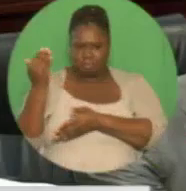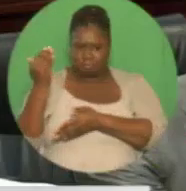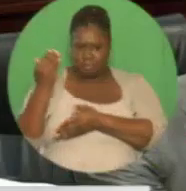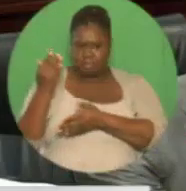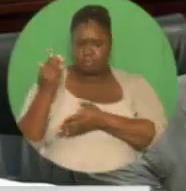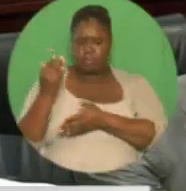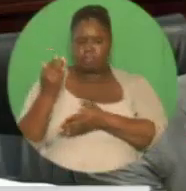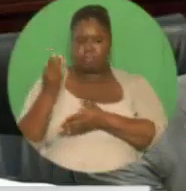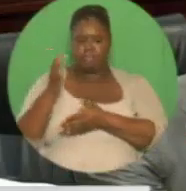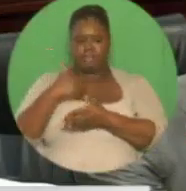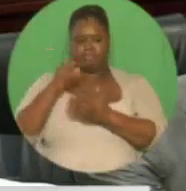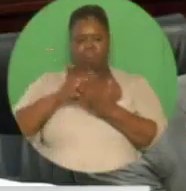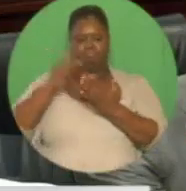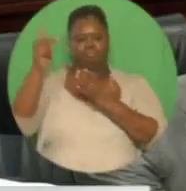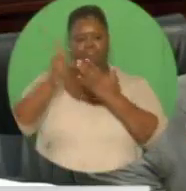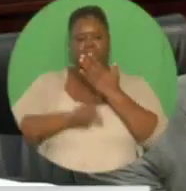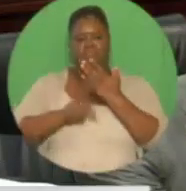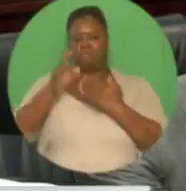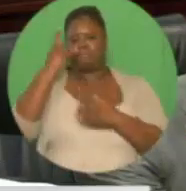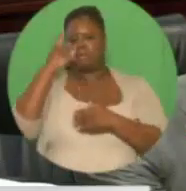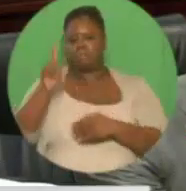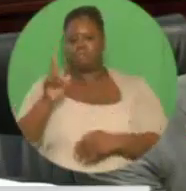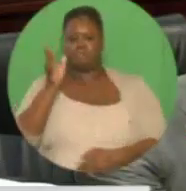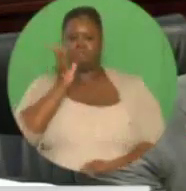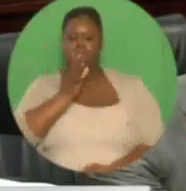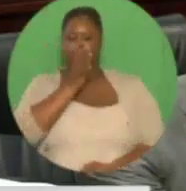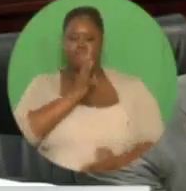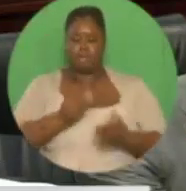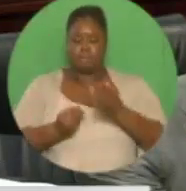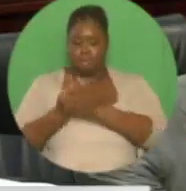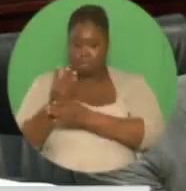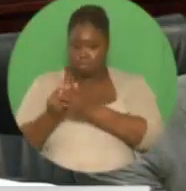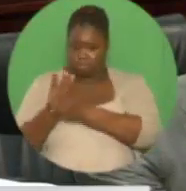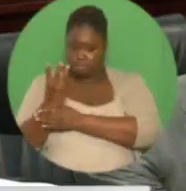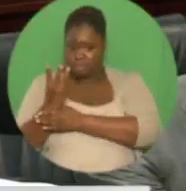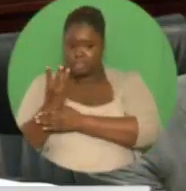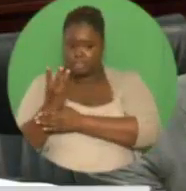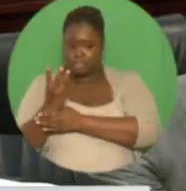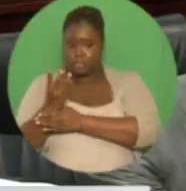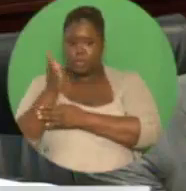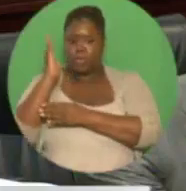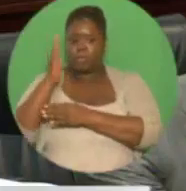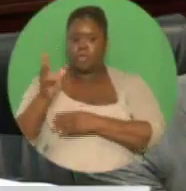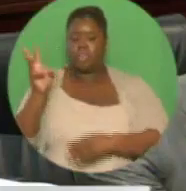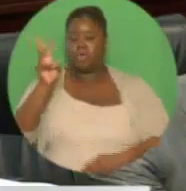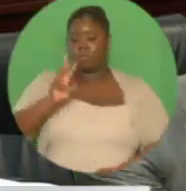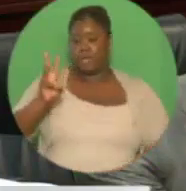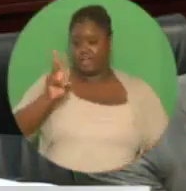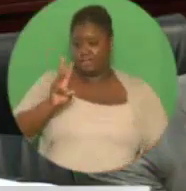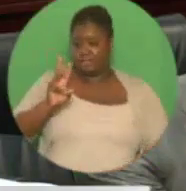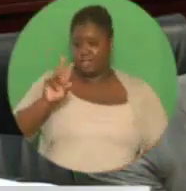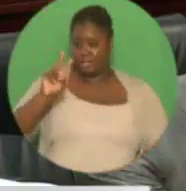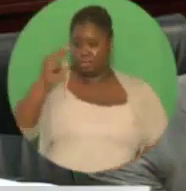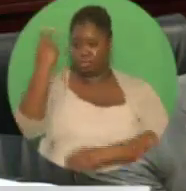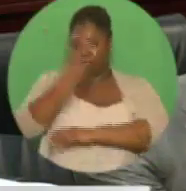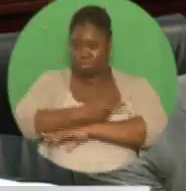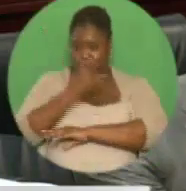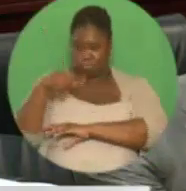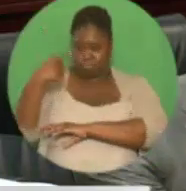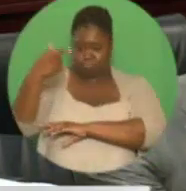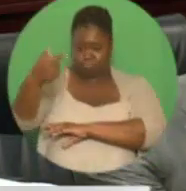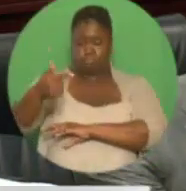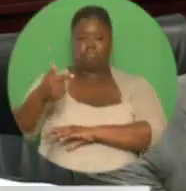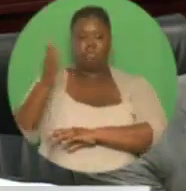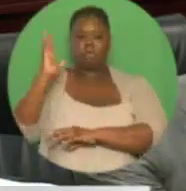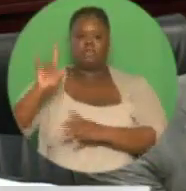by the Honorable Minister of Agriculture, Land and Fisheries on Wednesday of this week, two days from now, in the farming community of Paramin,